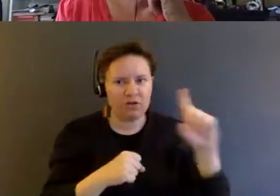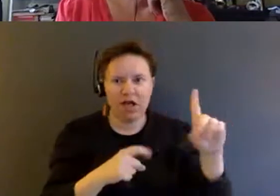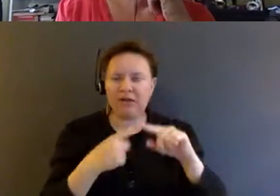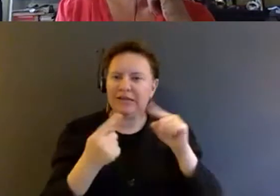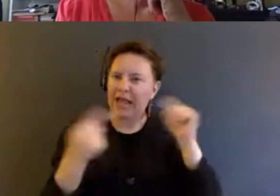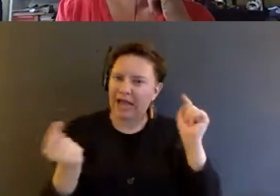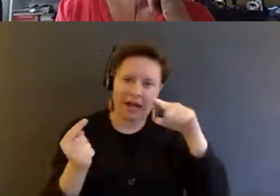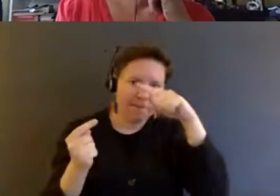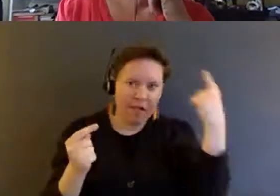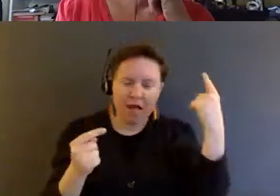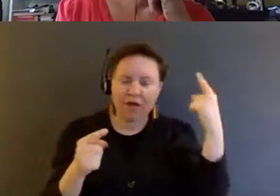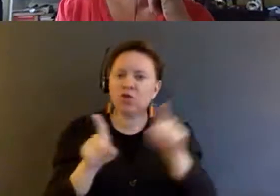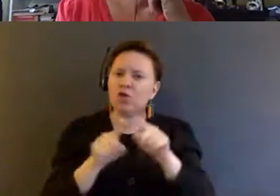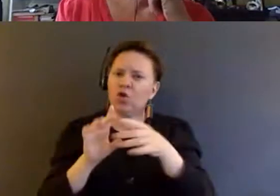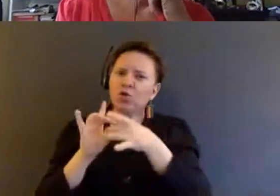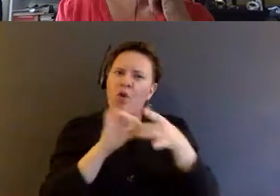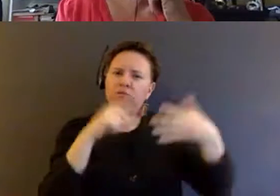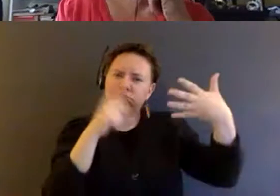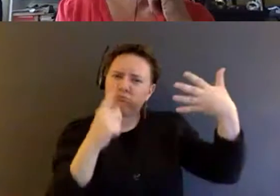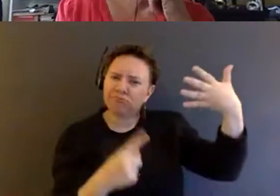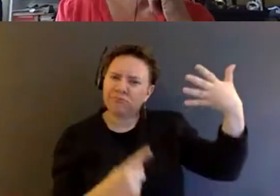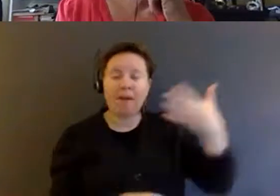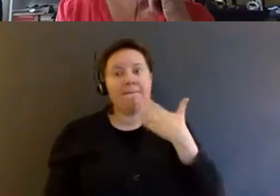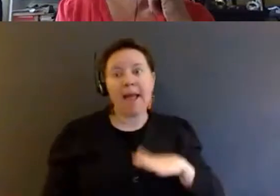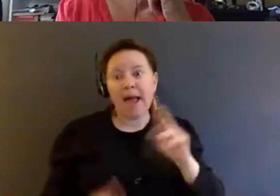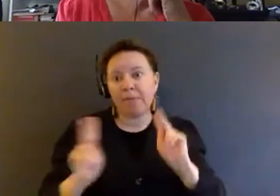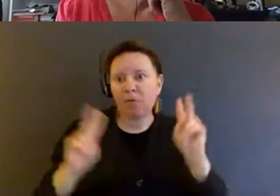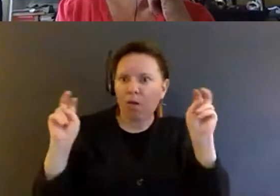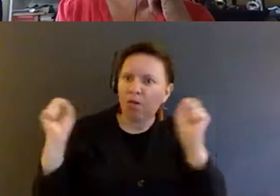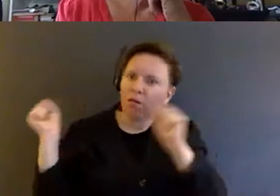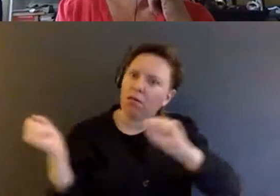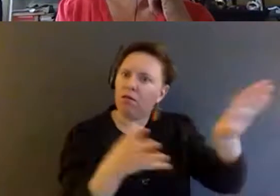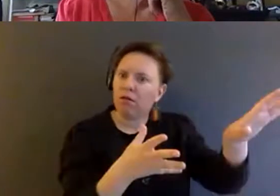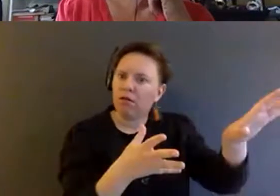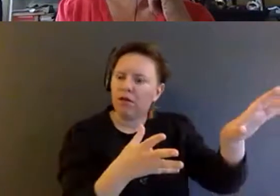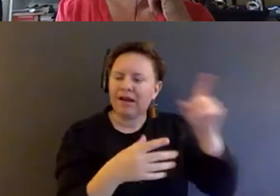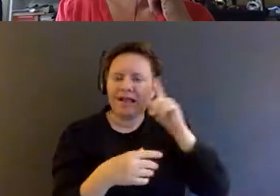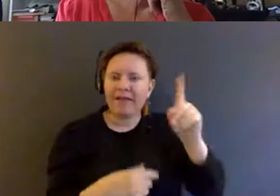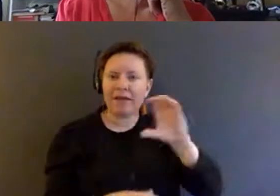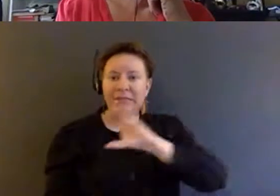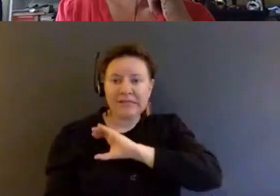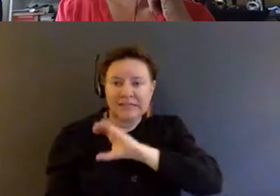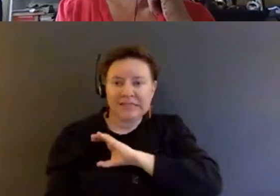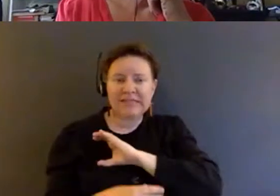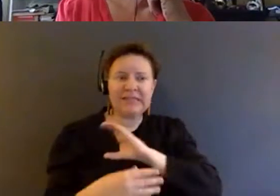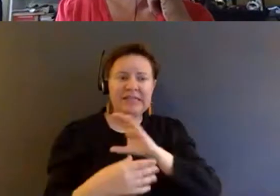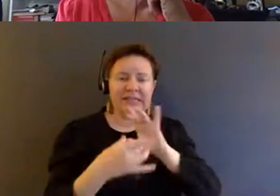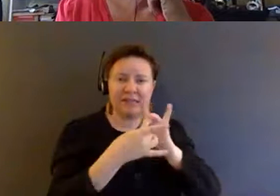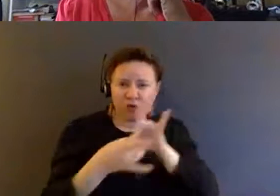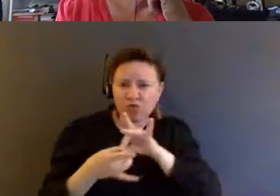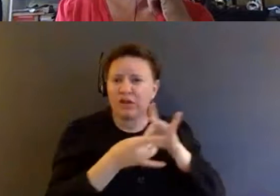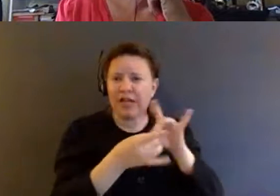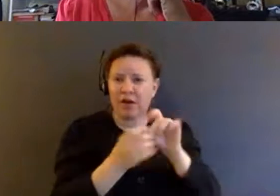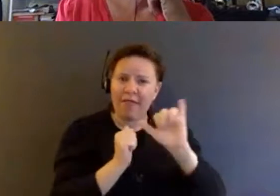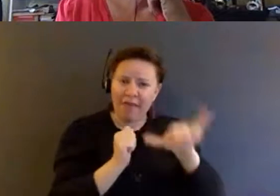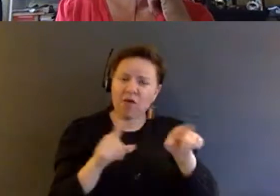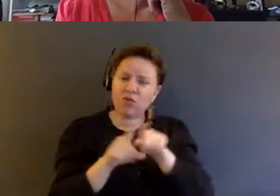associations with, you know, bad people, right? And I think policing is interrelated with that, but there's also a measure